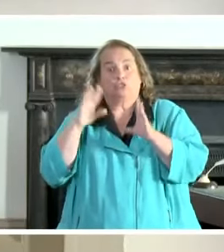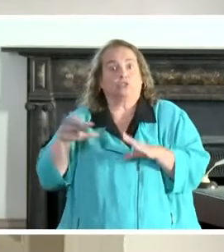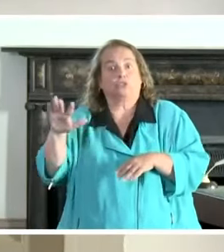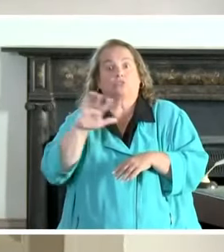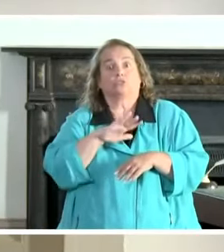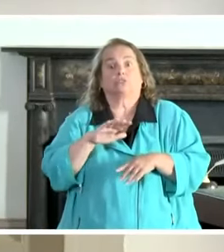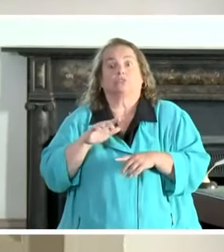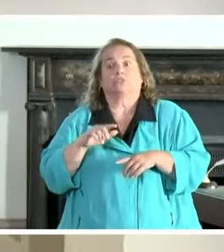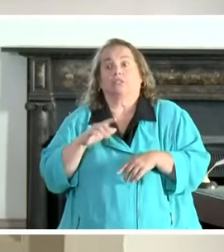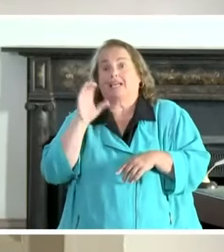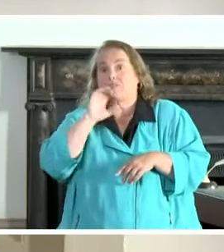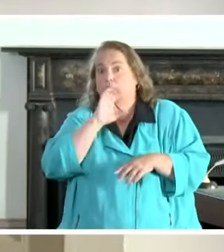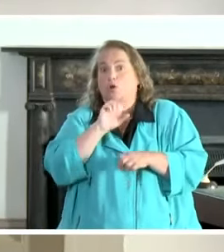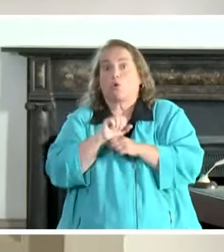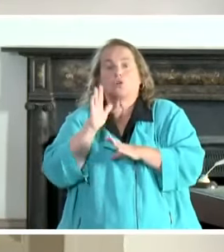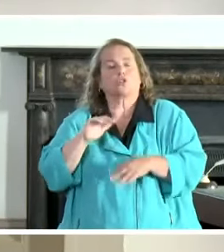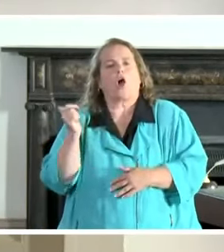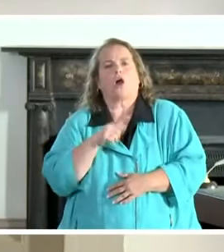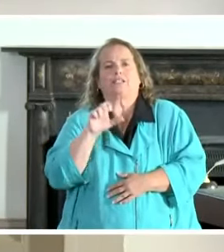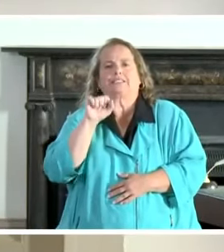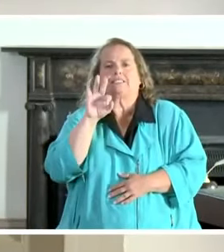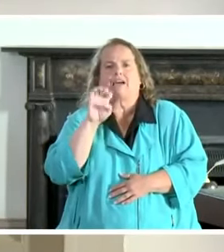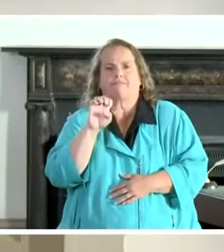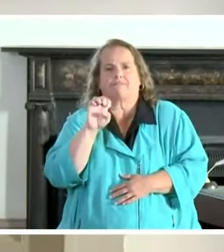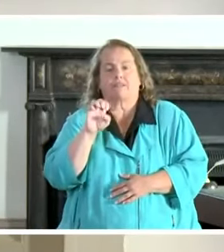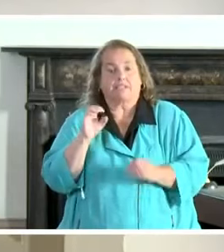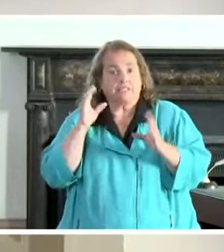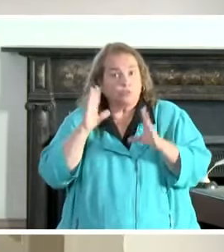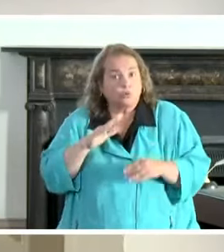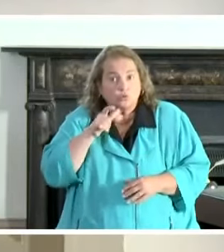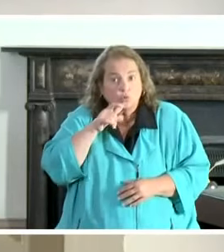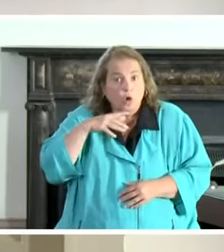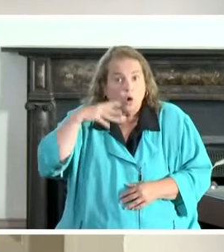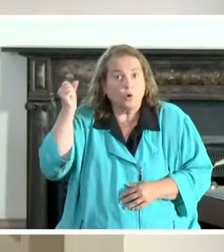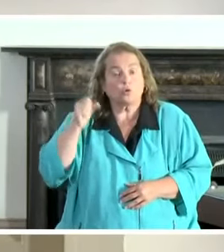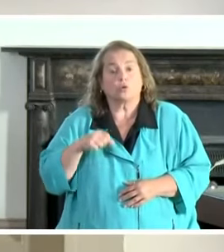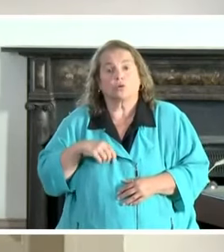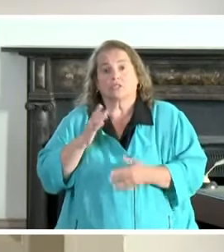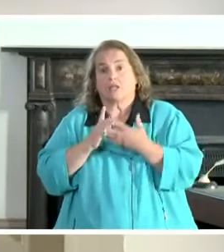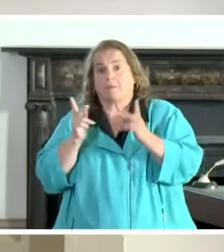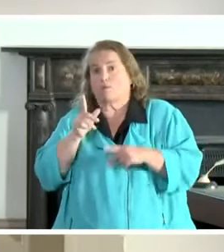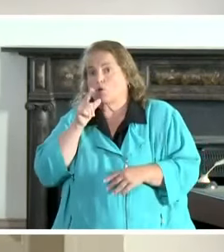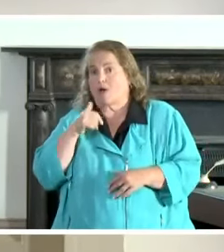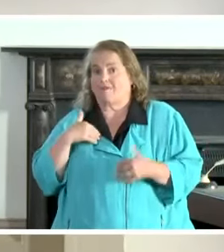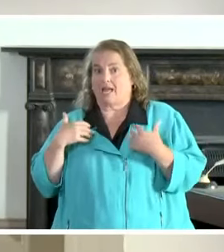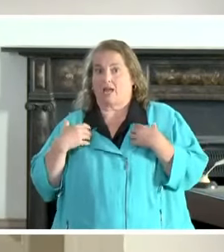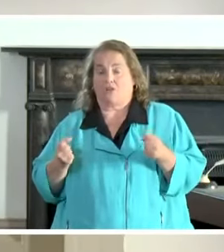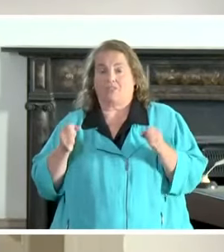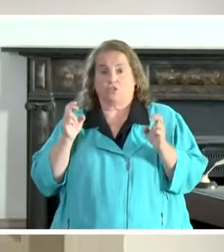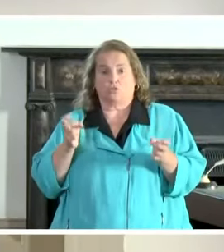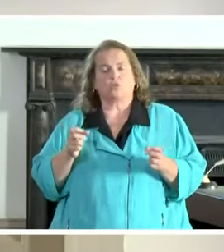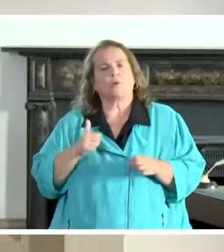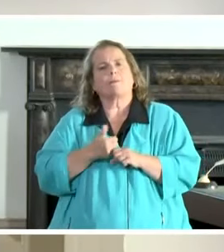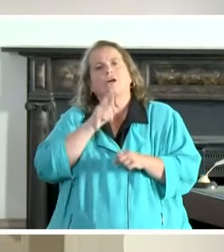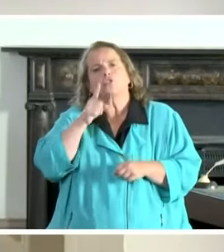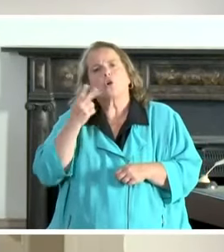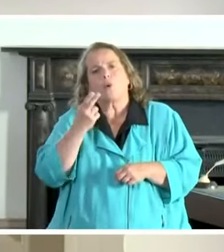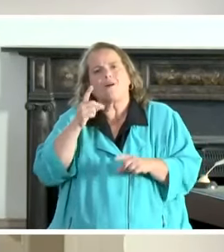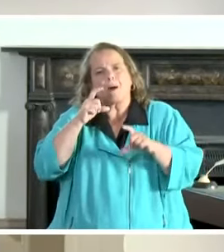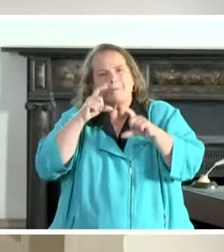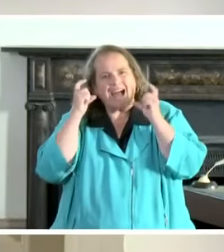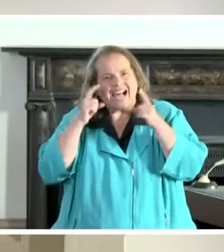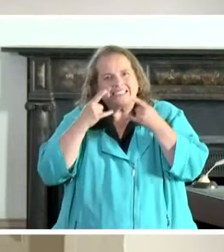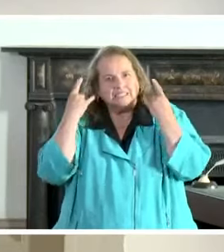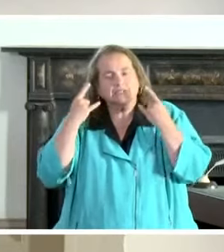concerns they have if we have especially teachers who are older or maybe there are folks who have health conditions that we want to make sure that we wear those masks